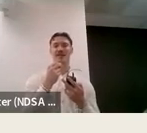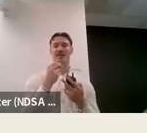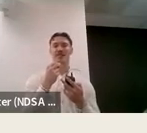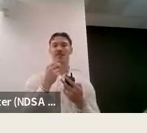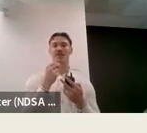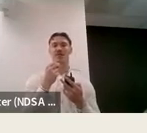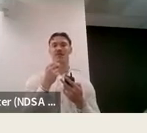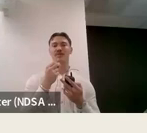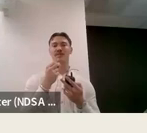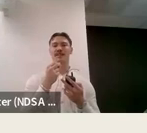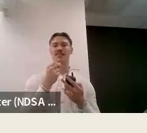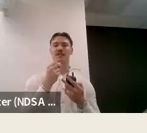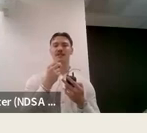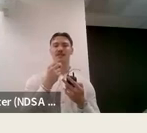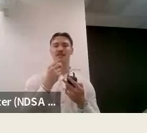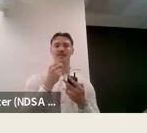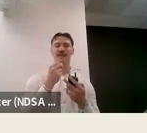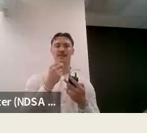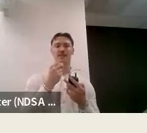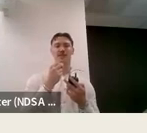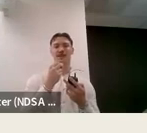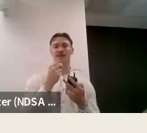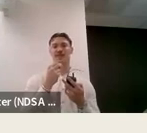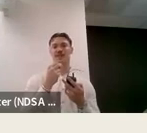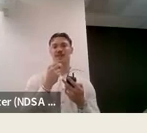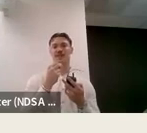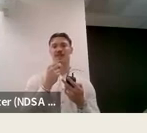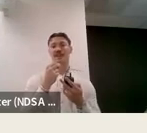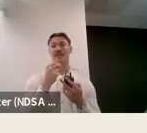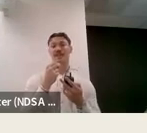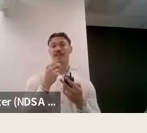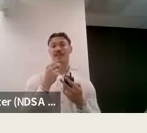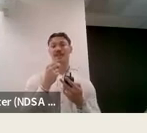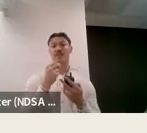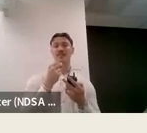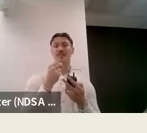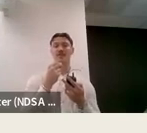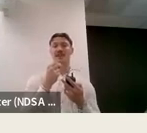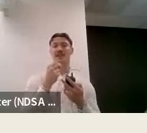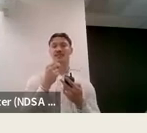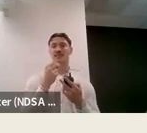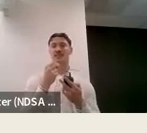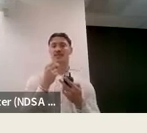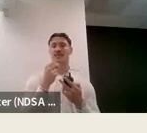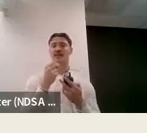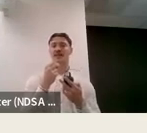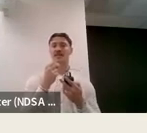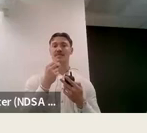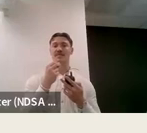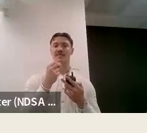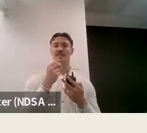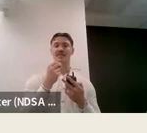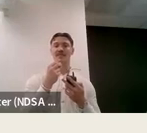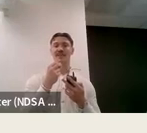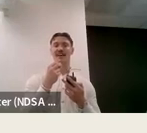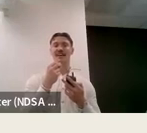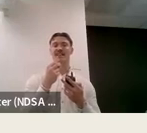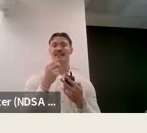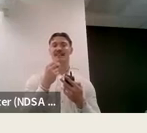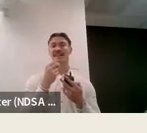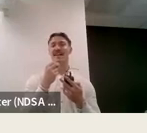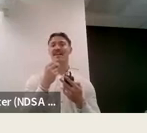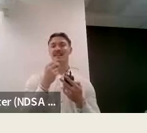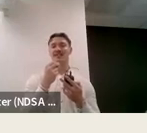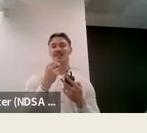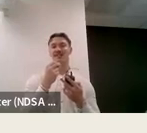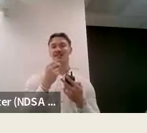QA network and building a pool of student experts for QA recruitment and training. In Europe, there's pool of student experts for QA from 73